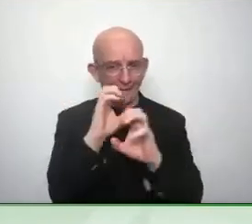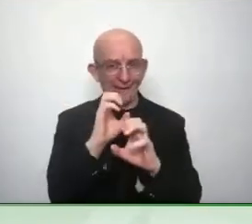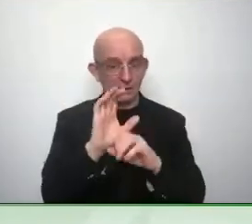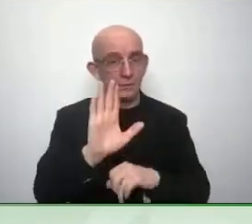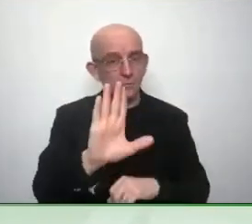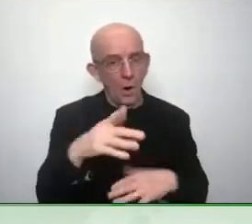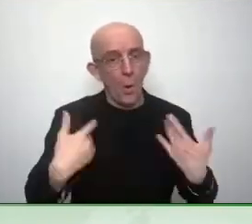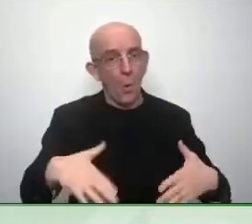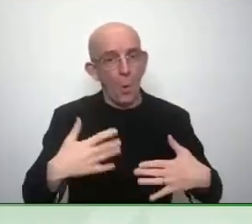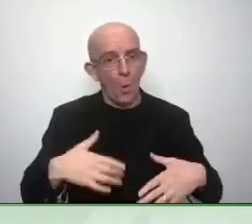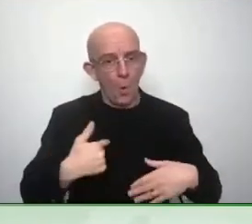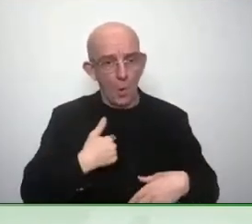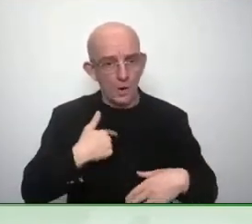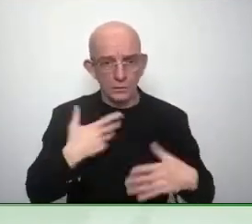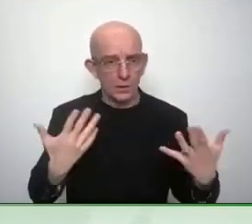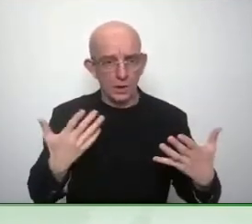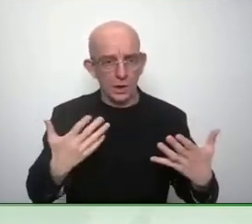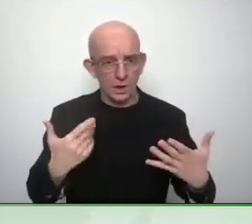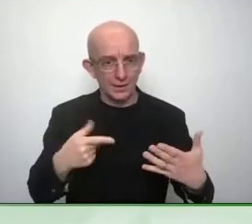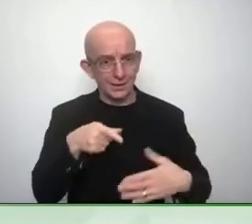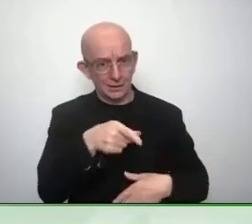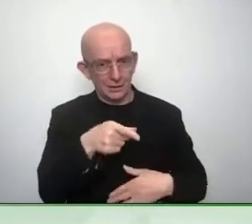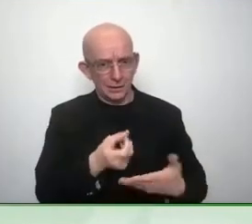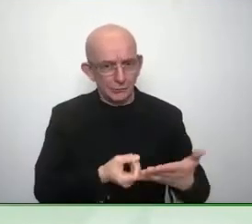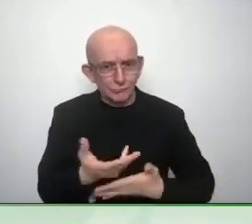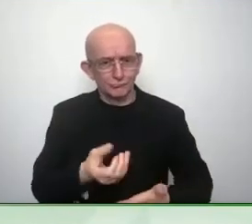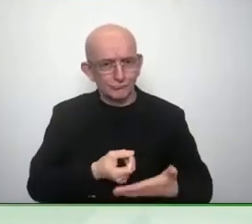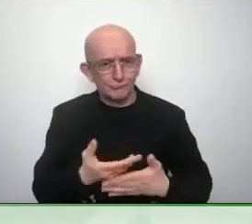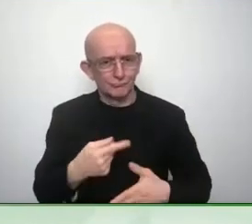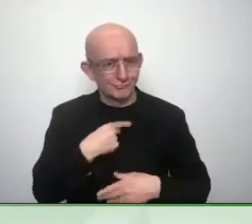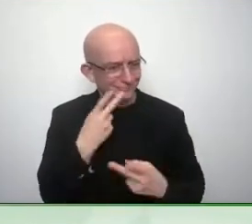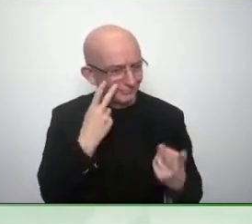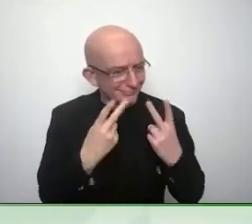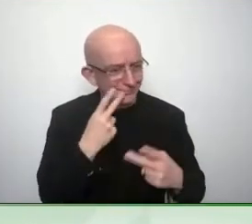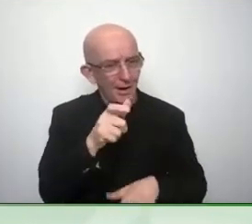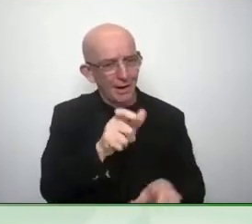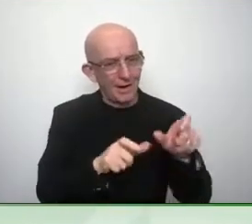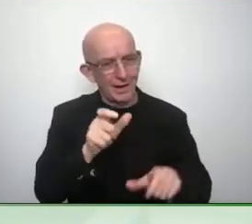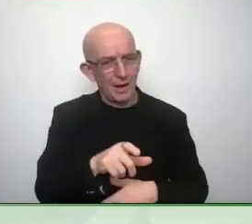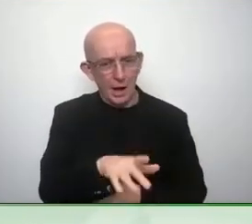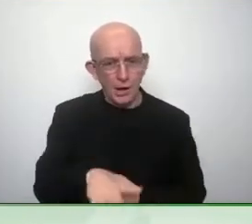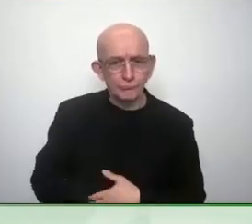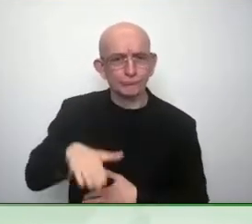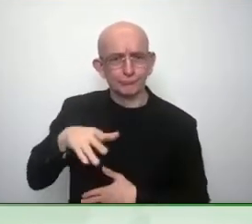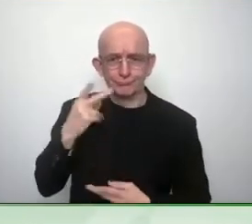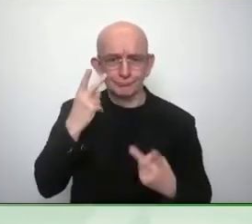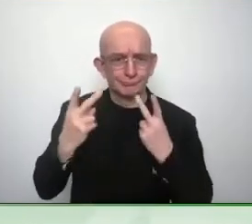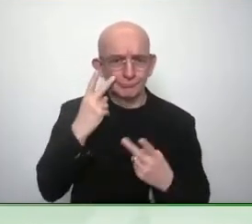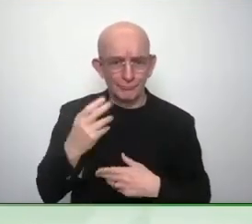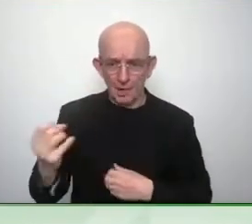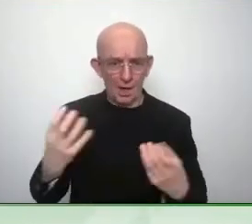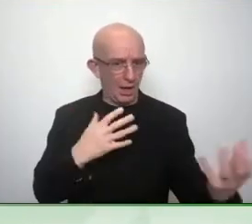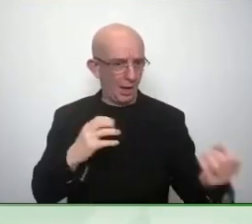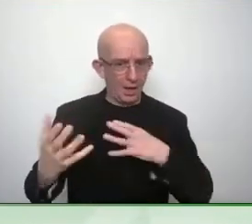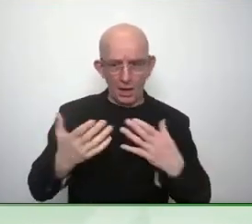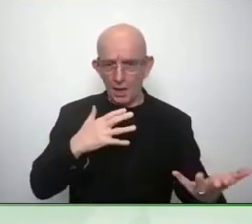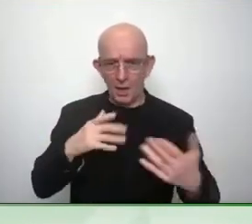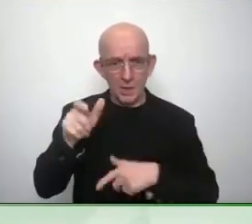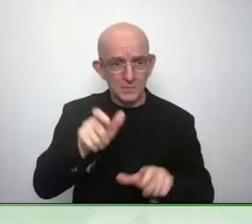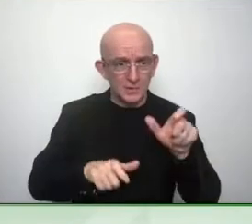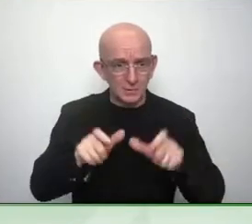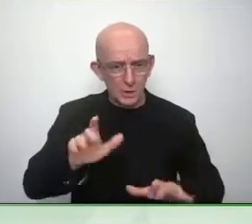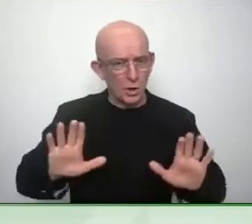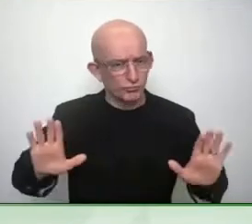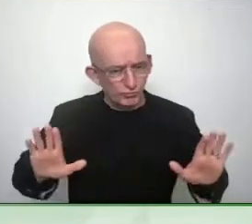and I think one of the most powerful things that this younger generation have that we didn't have was social media we're here talking accessibility